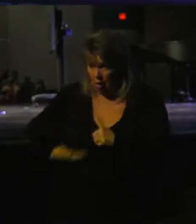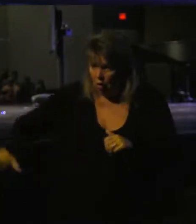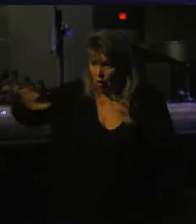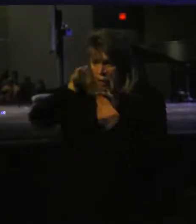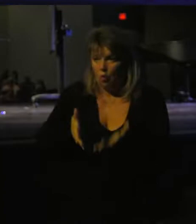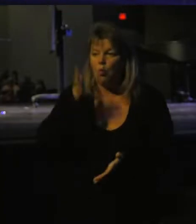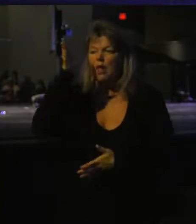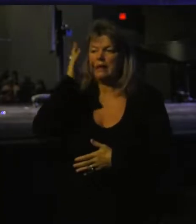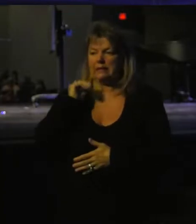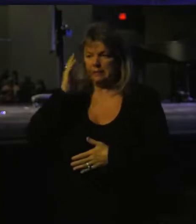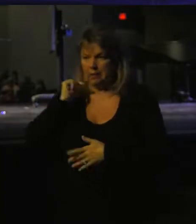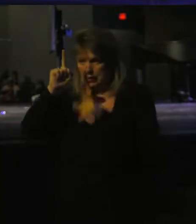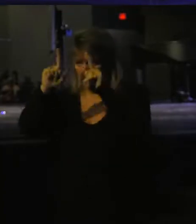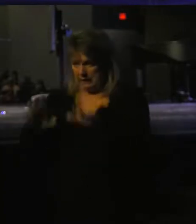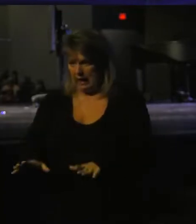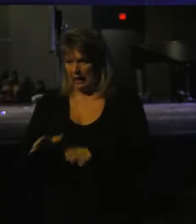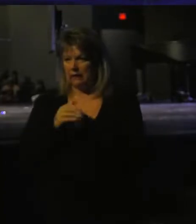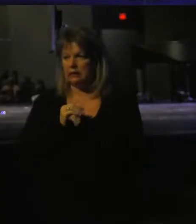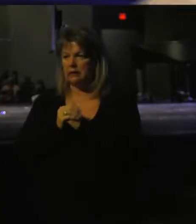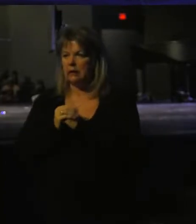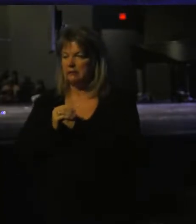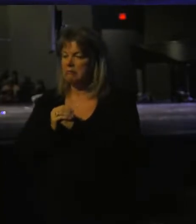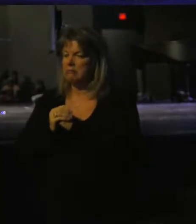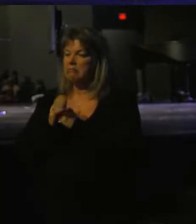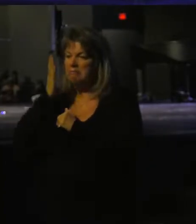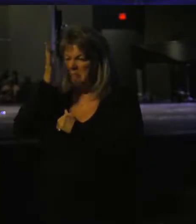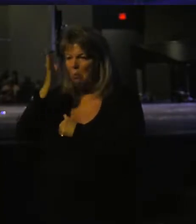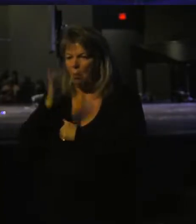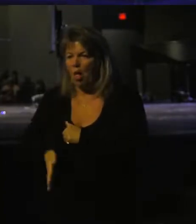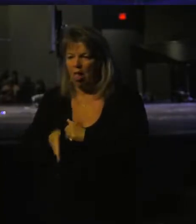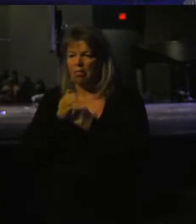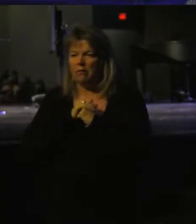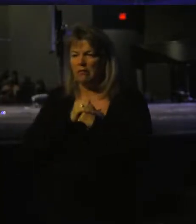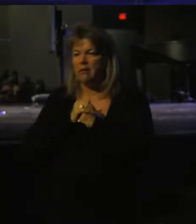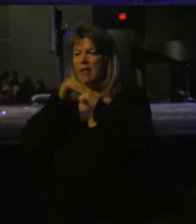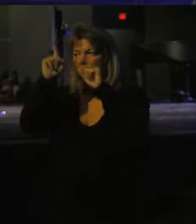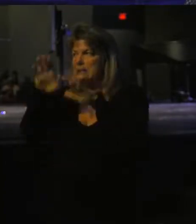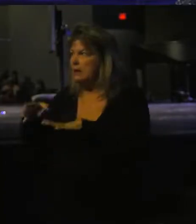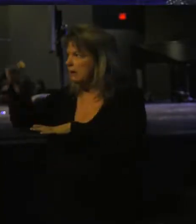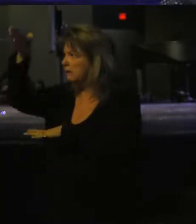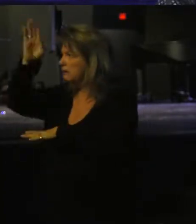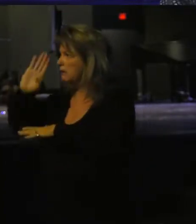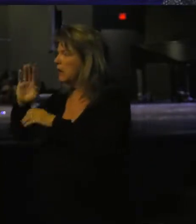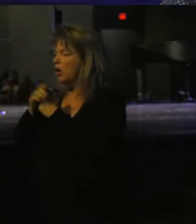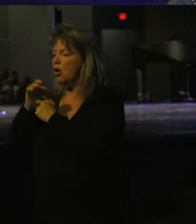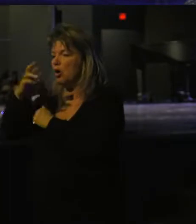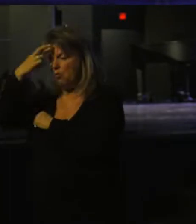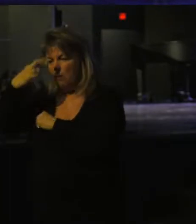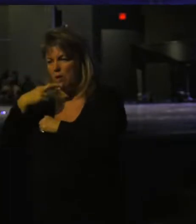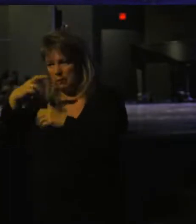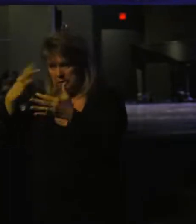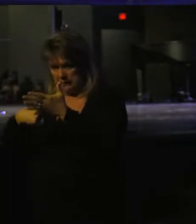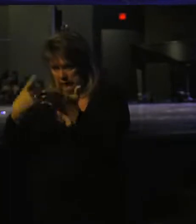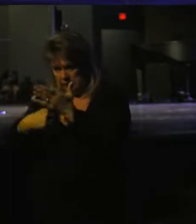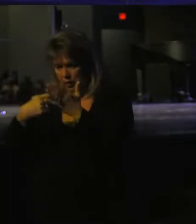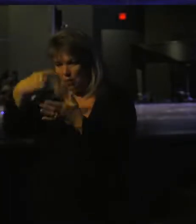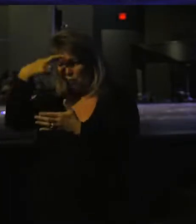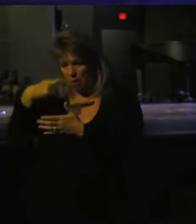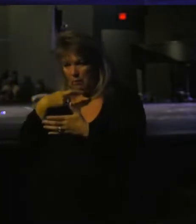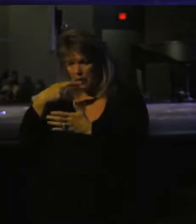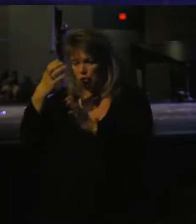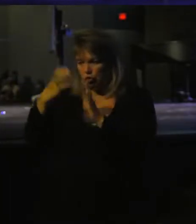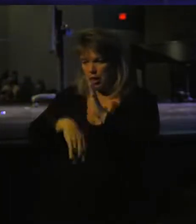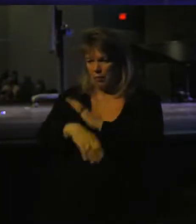earth will experience a test someday because we have a testing God. Romans talks about this in Romans chapter